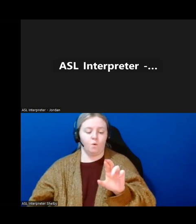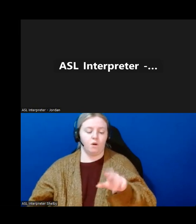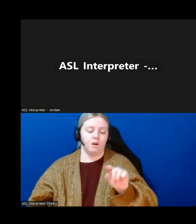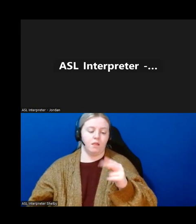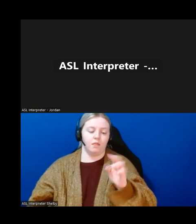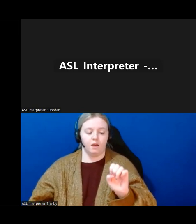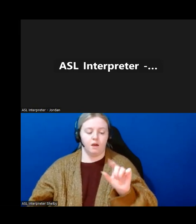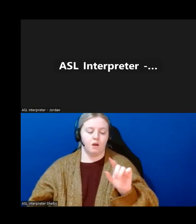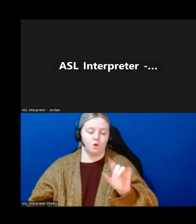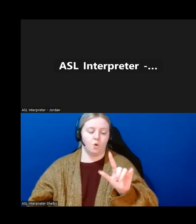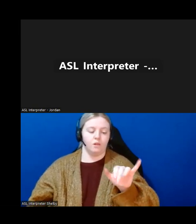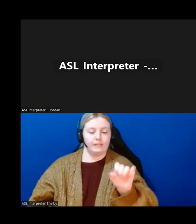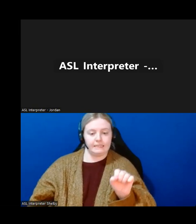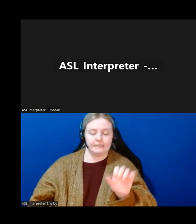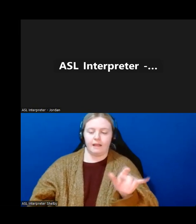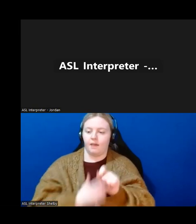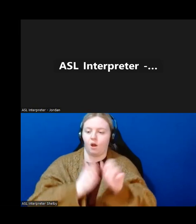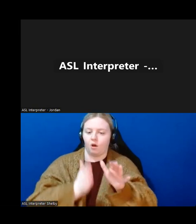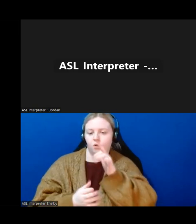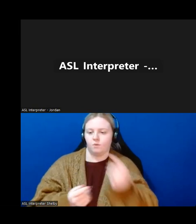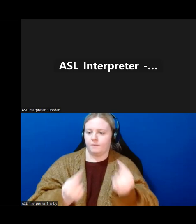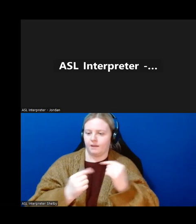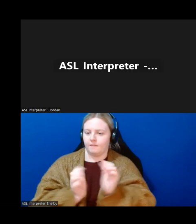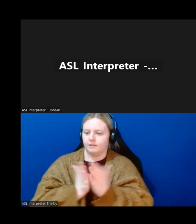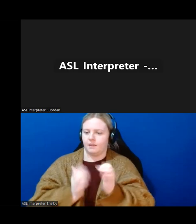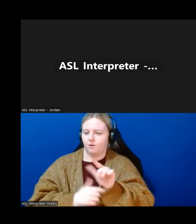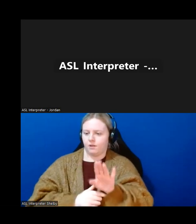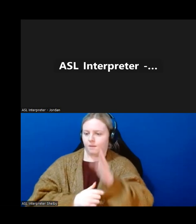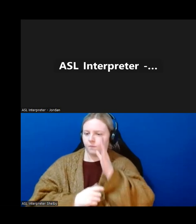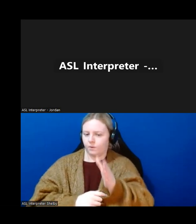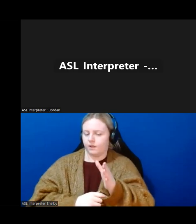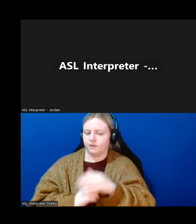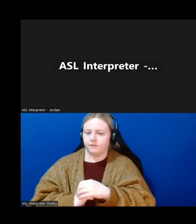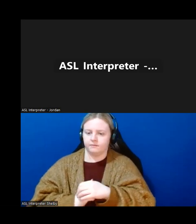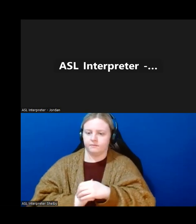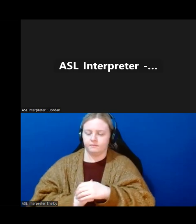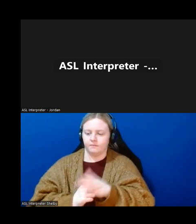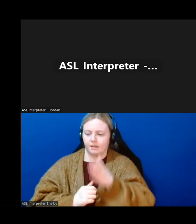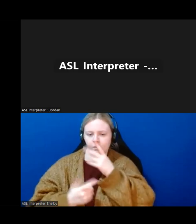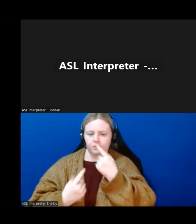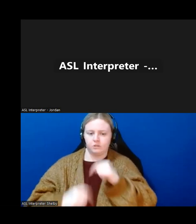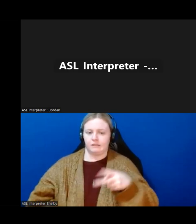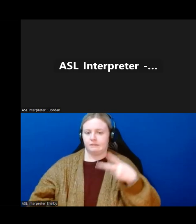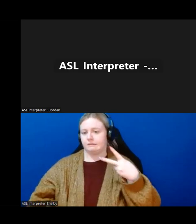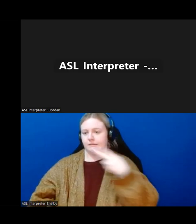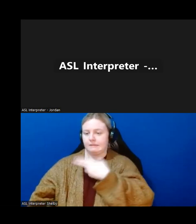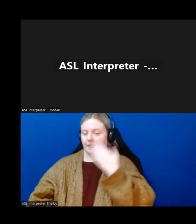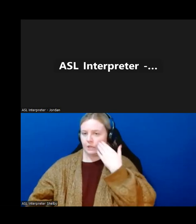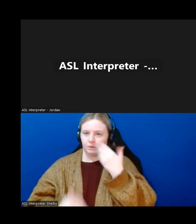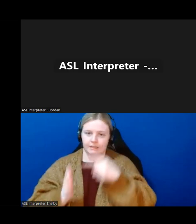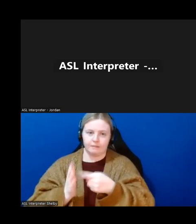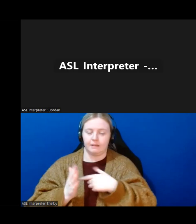So those are just some of the things that we've got going on. I'll try not to, I'll try to cut myself off there because I get a little excited.